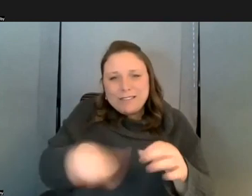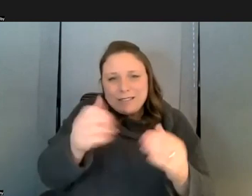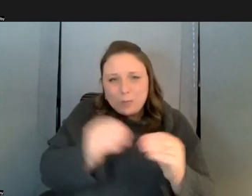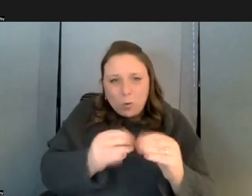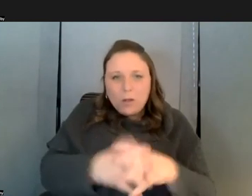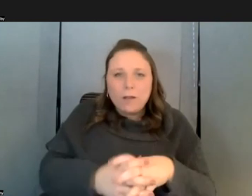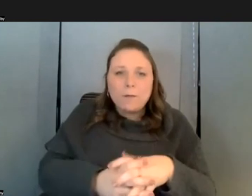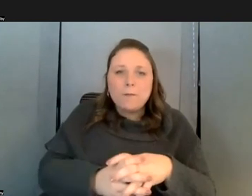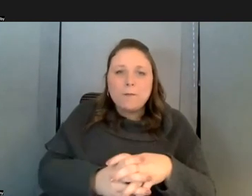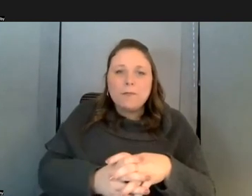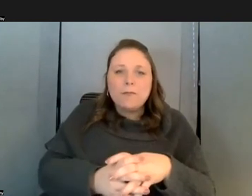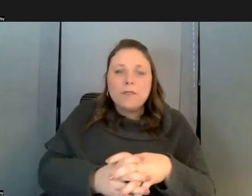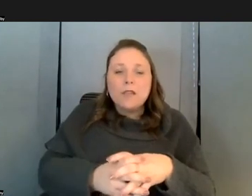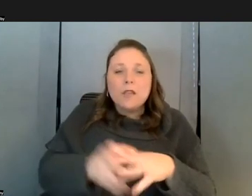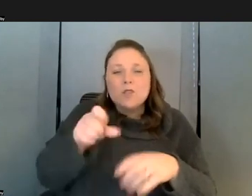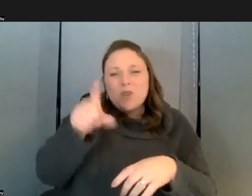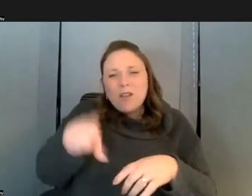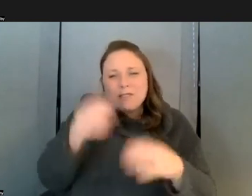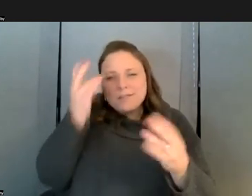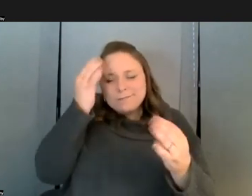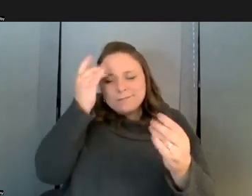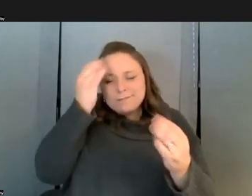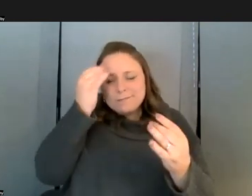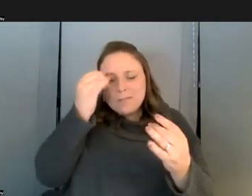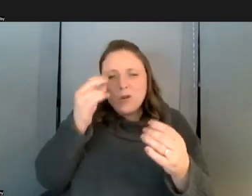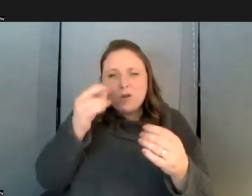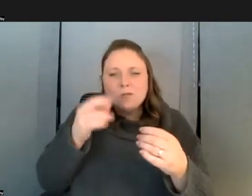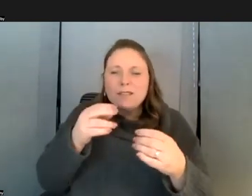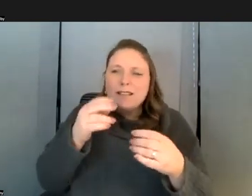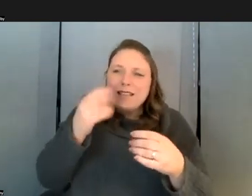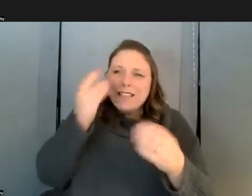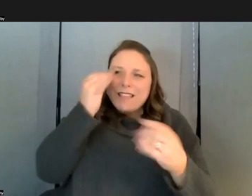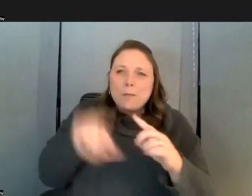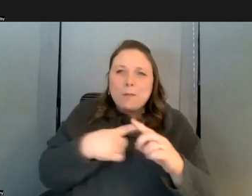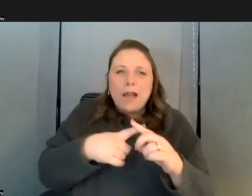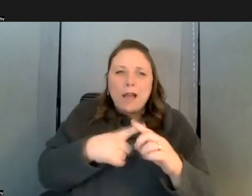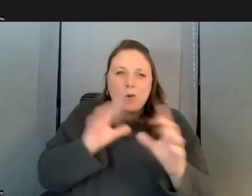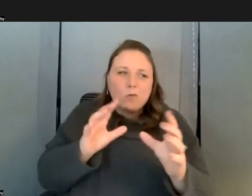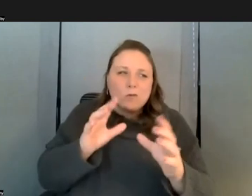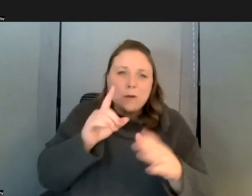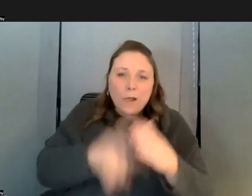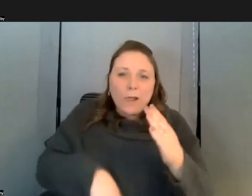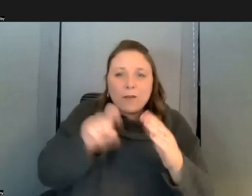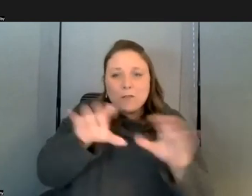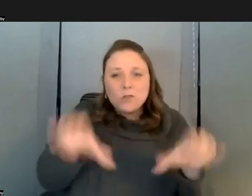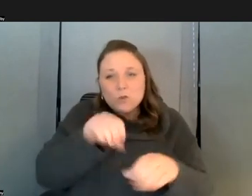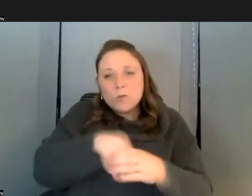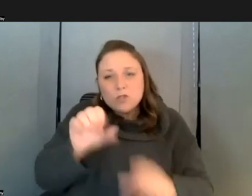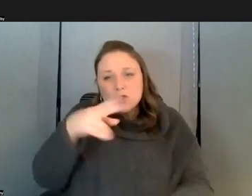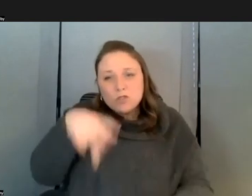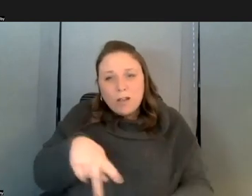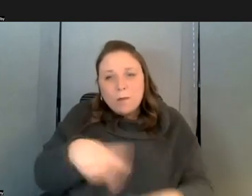you have to kind of redefine what it is that you're up to as a shop instructor and